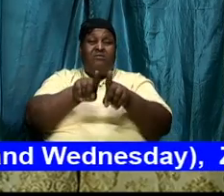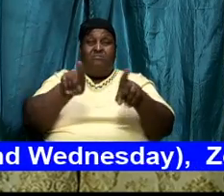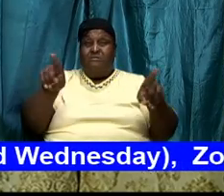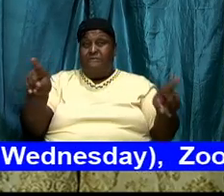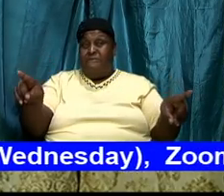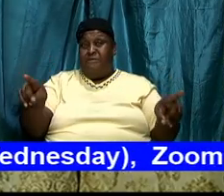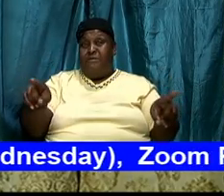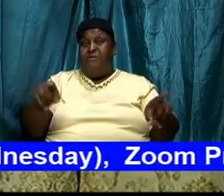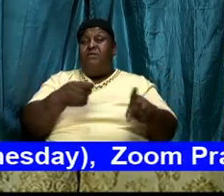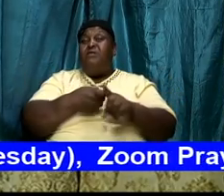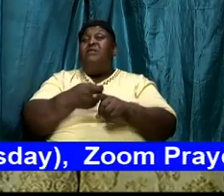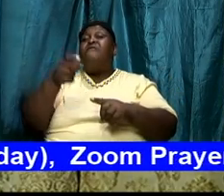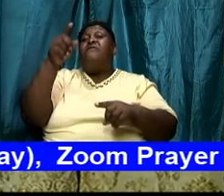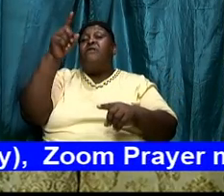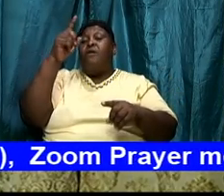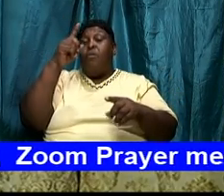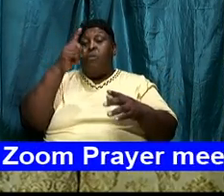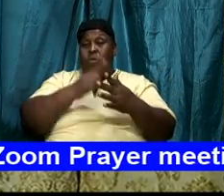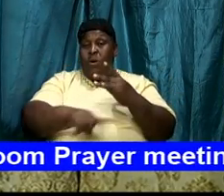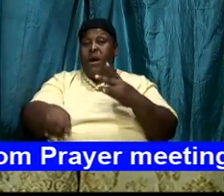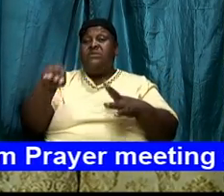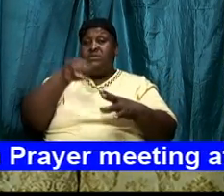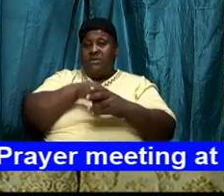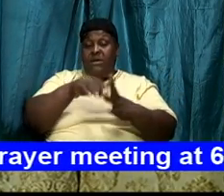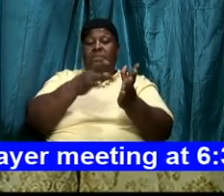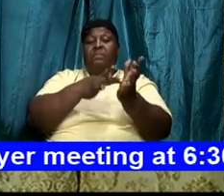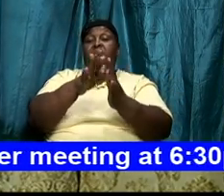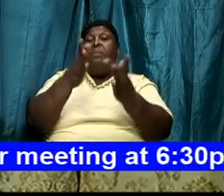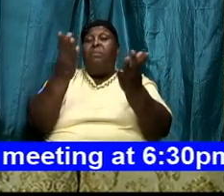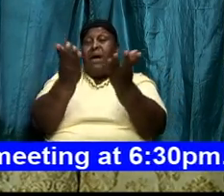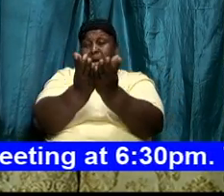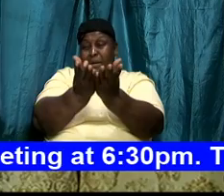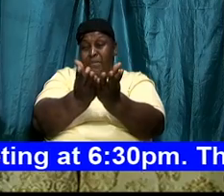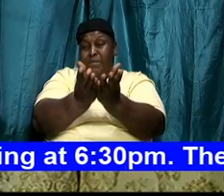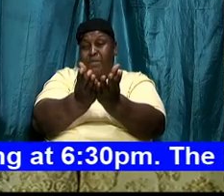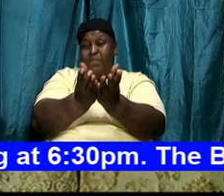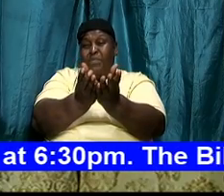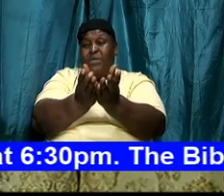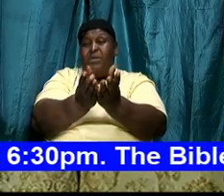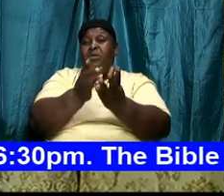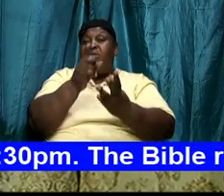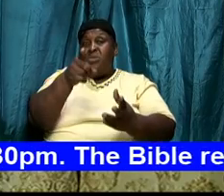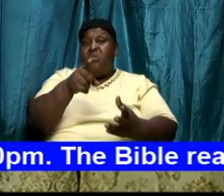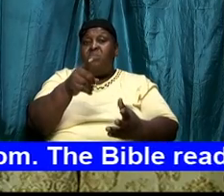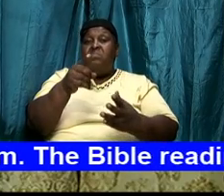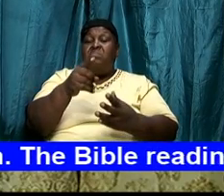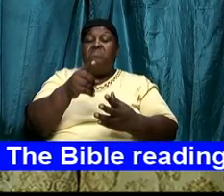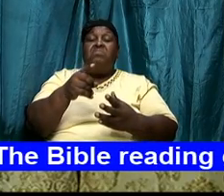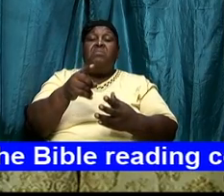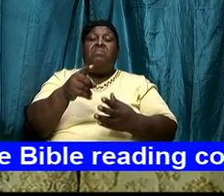from what is in the book you would be sadly mistaken